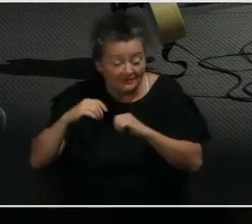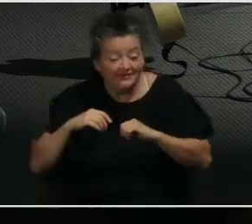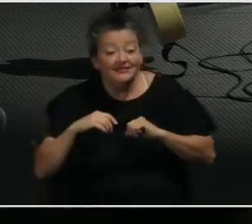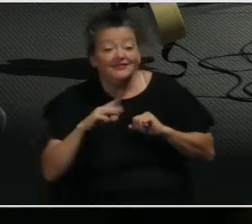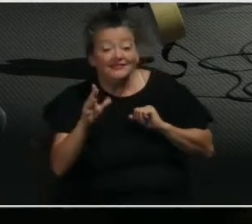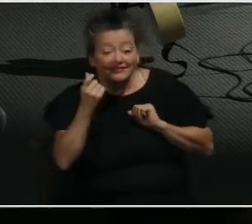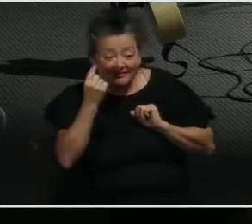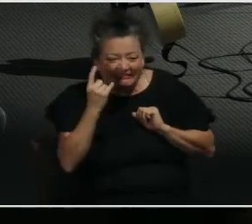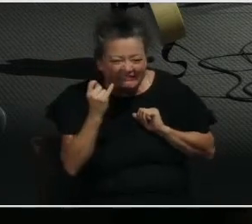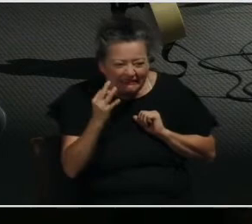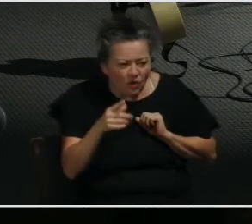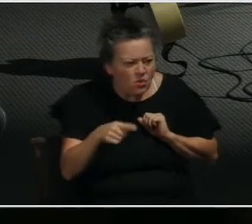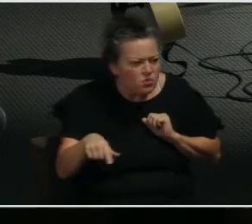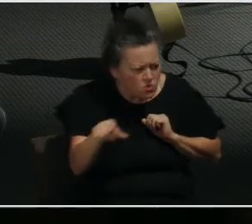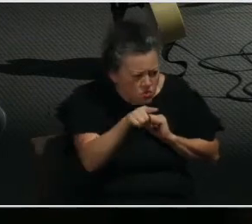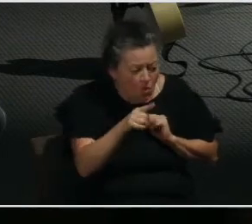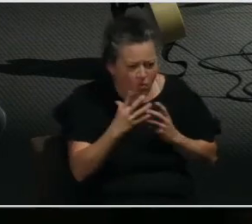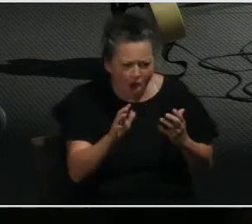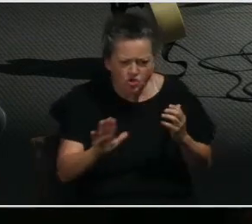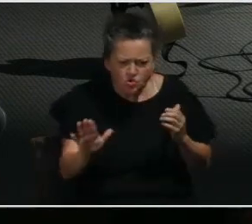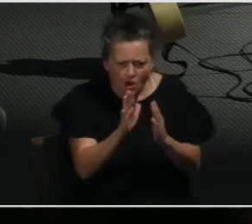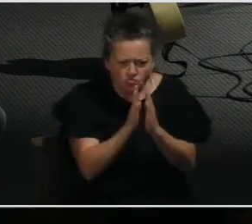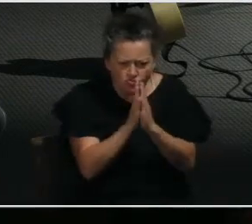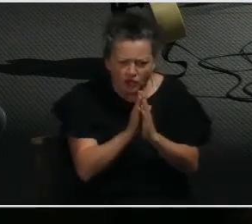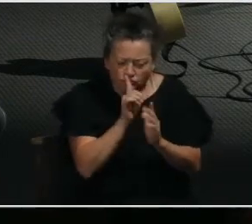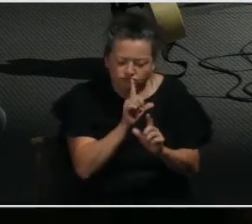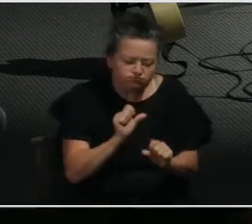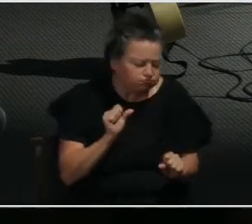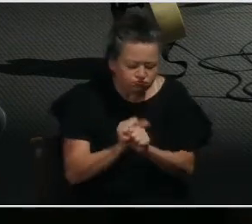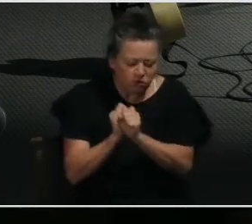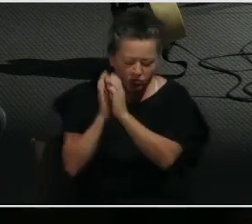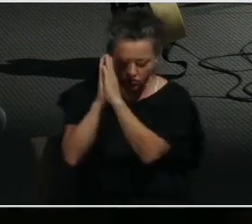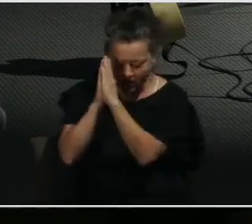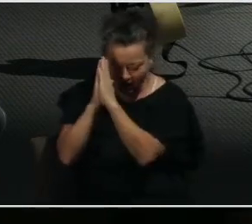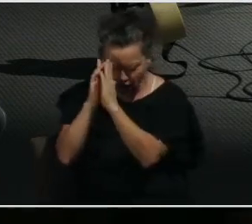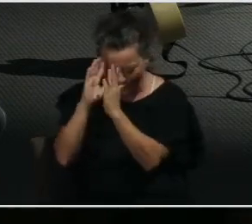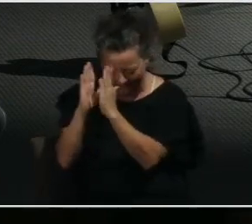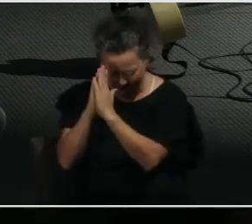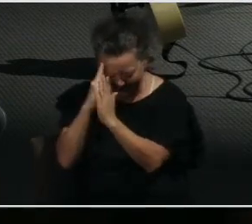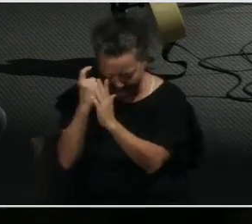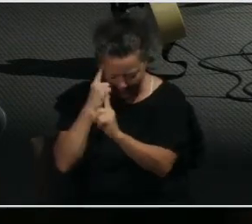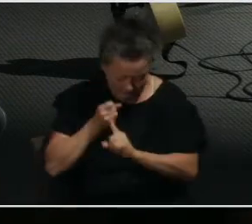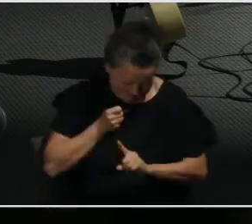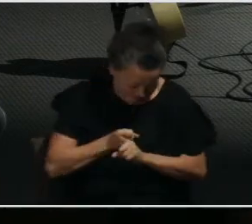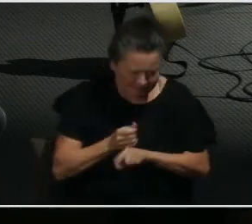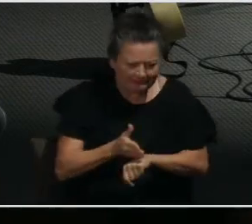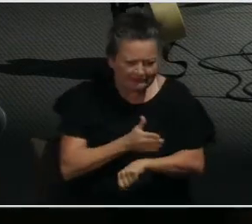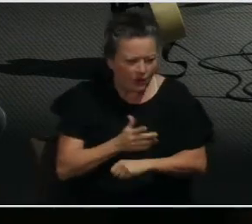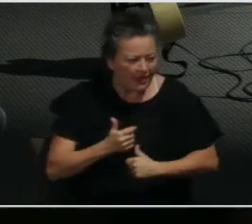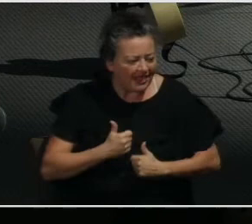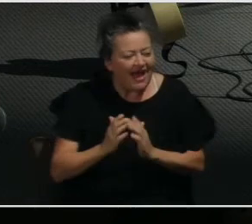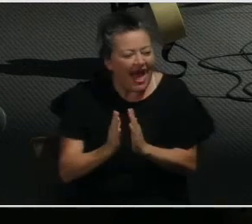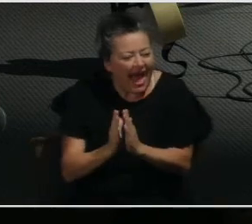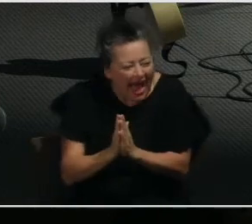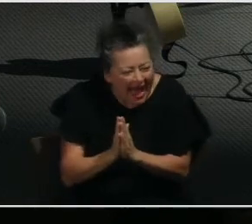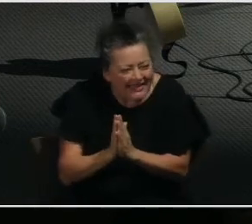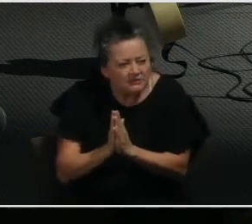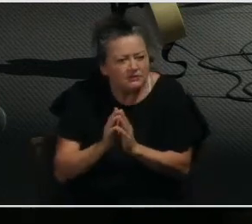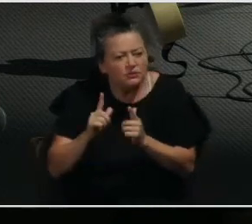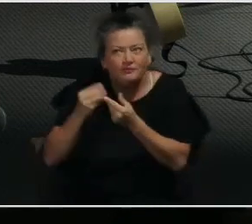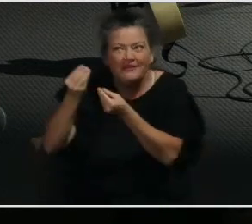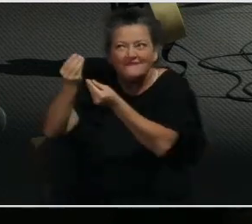something life-changing for your own life, ask God to fill you with the knowledge of his will,